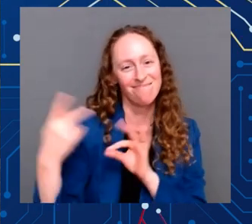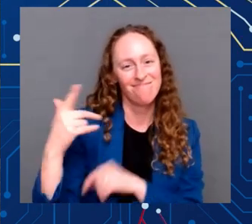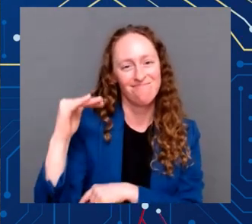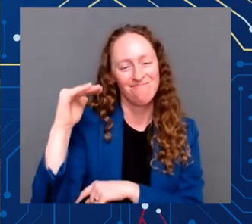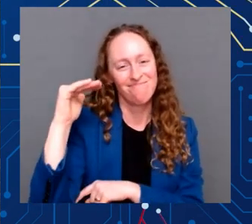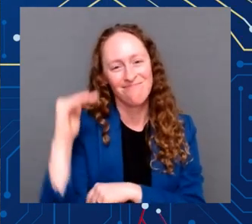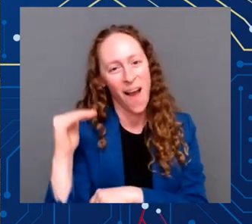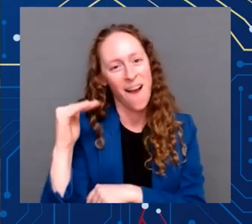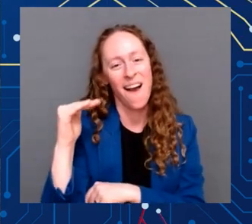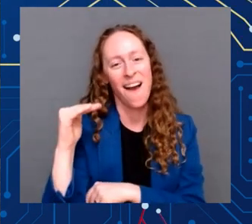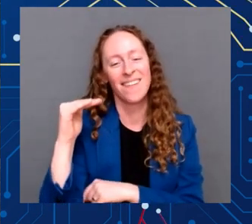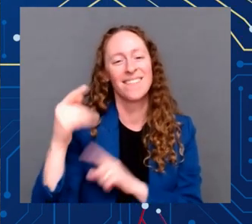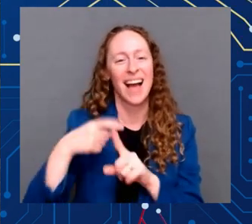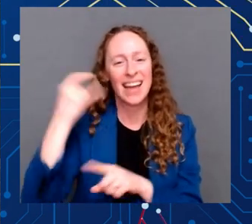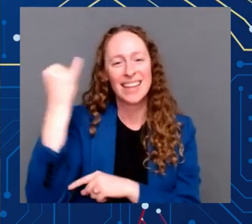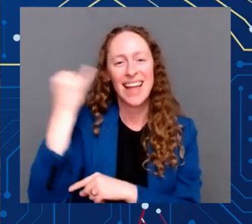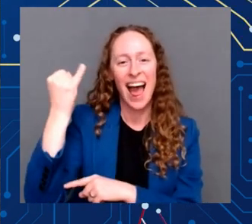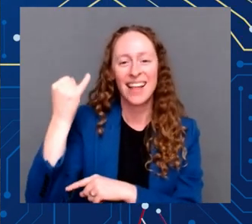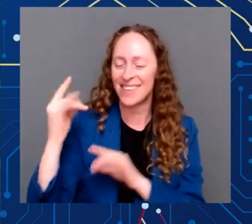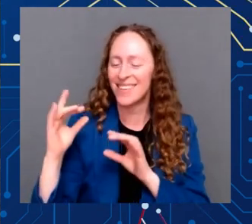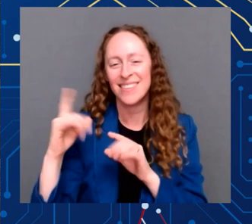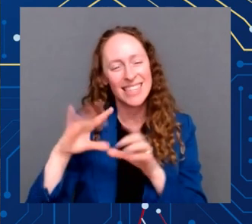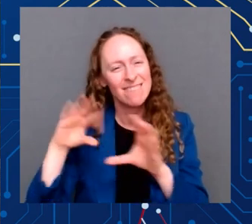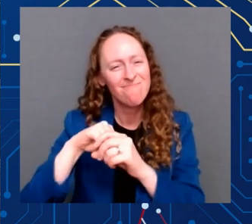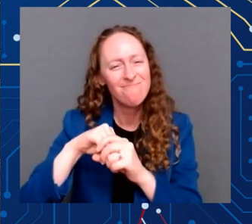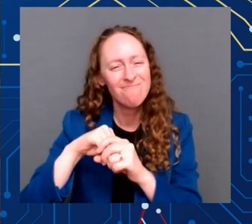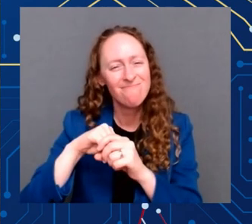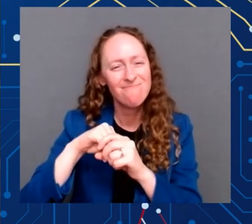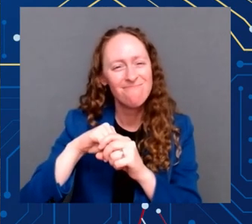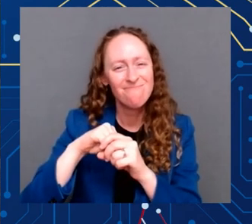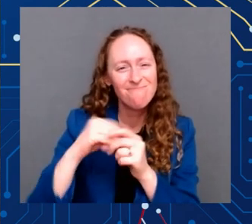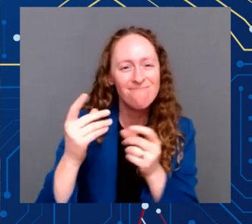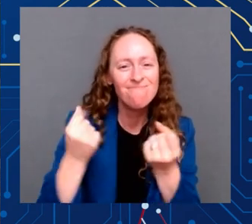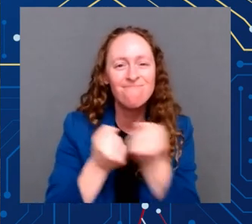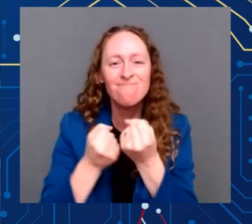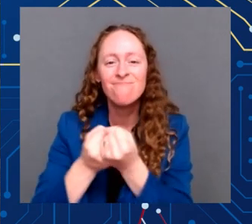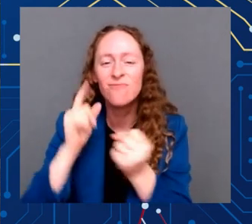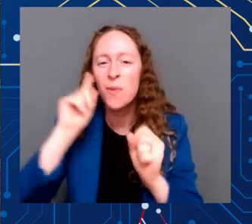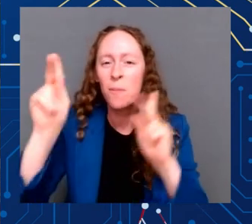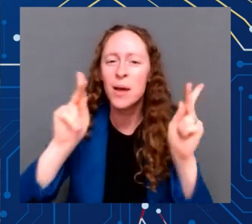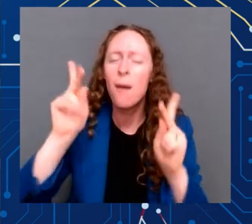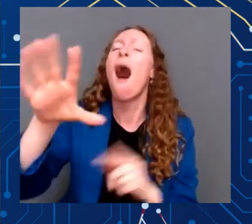But like chips, small but mighty is Speaker Pelosi.